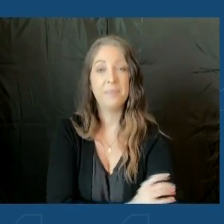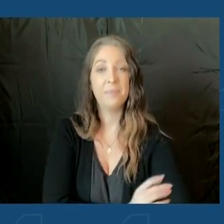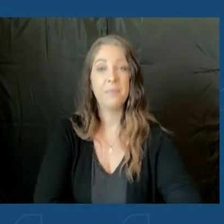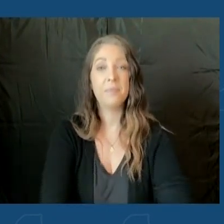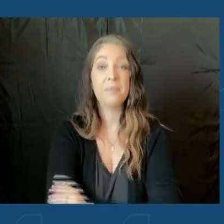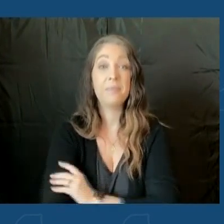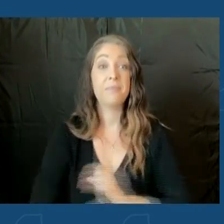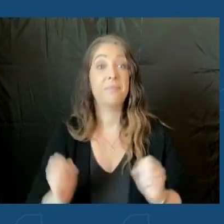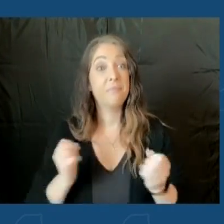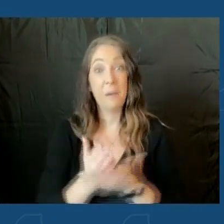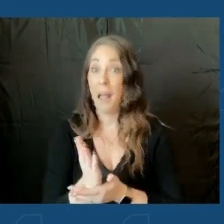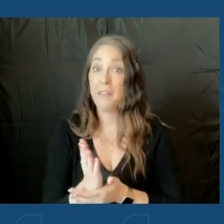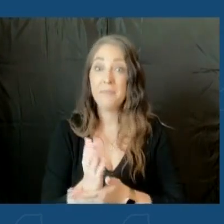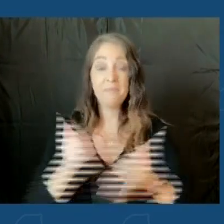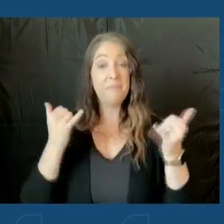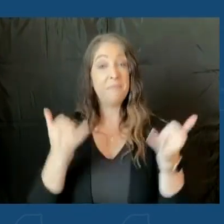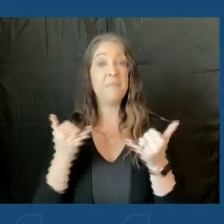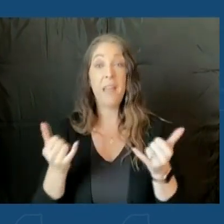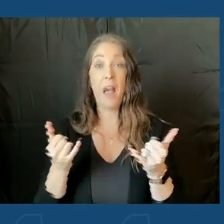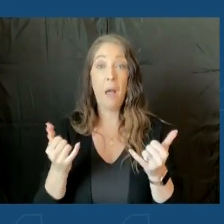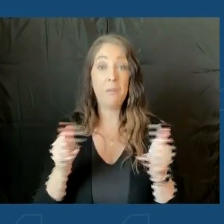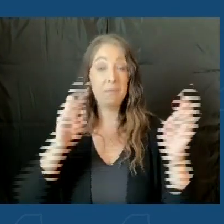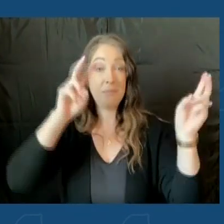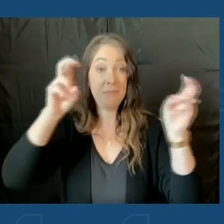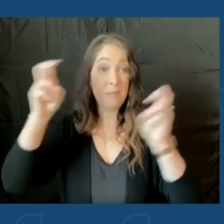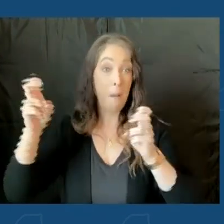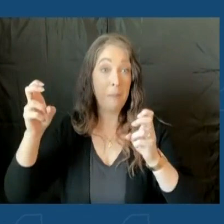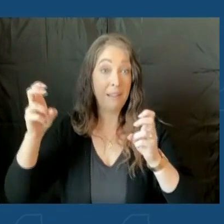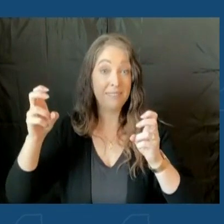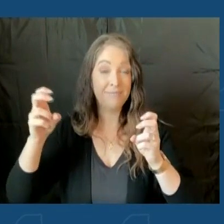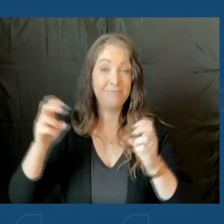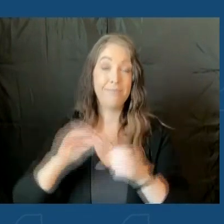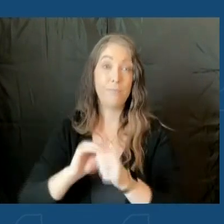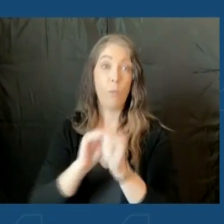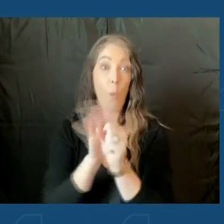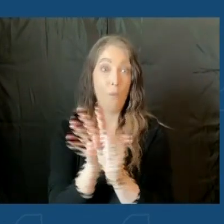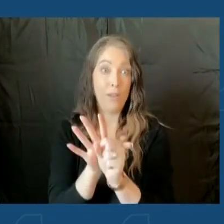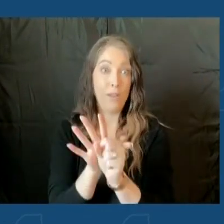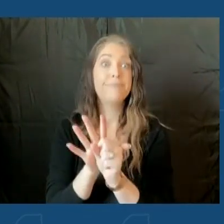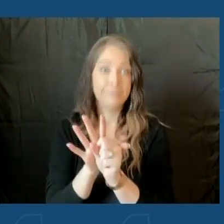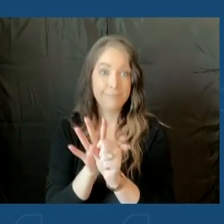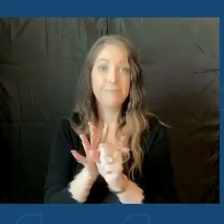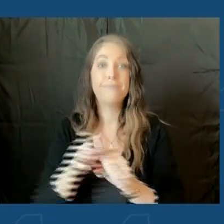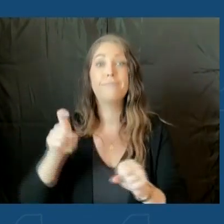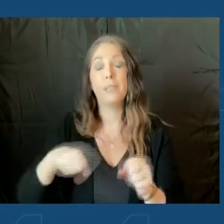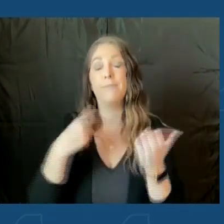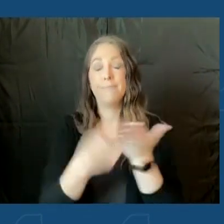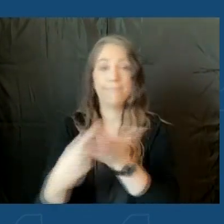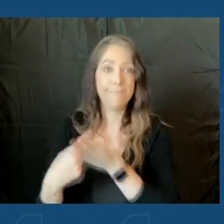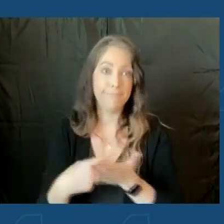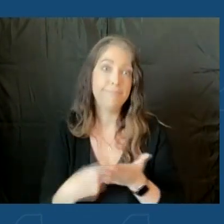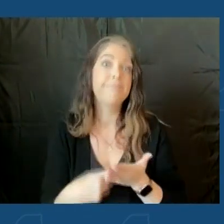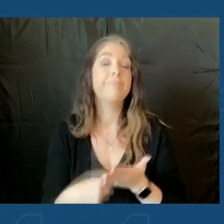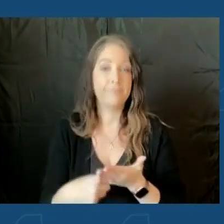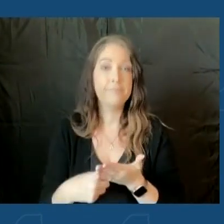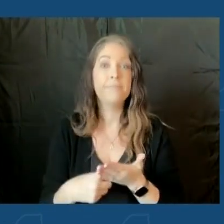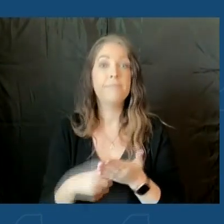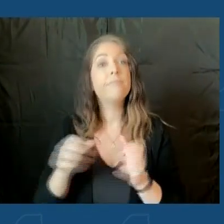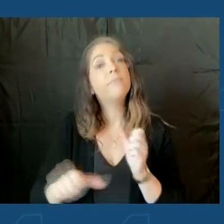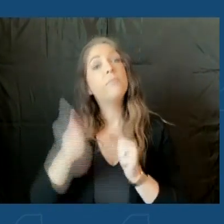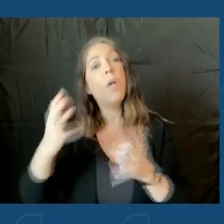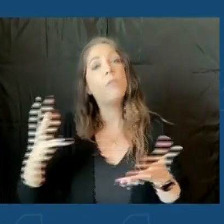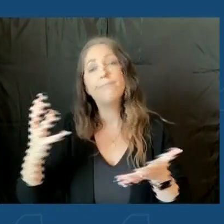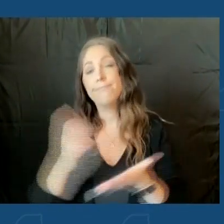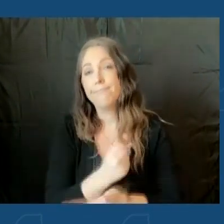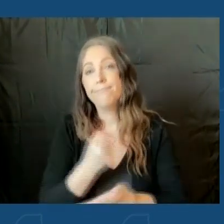All right. Now for the topic of the day, COVID. There's so much going on. We have a lot to cover. But, you know, it's another chance to take a look